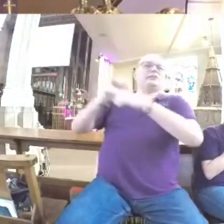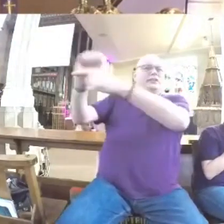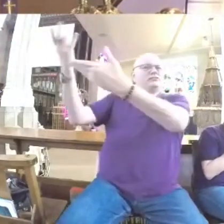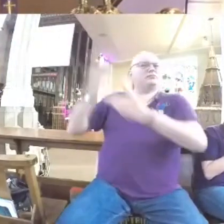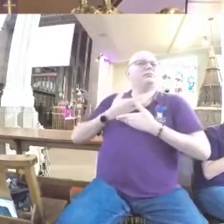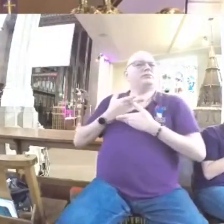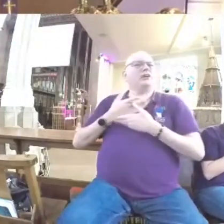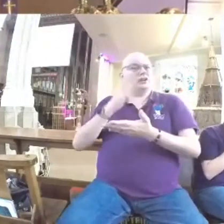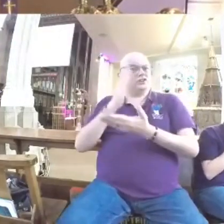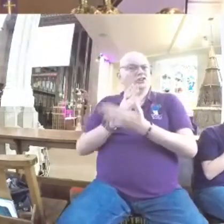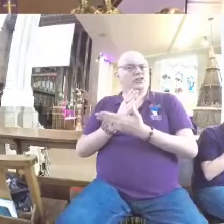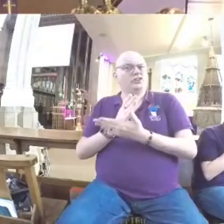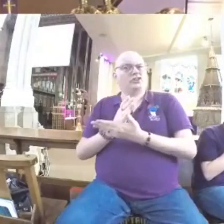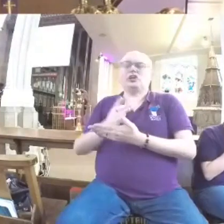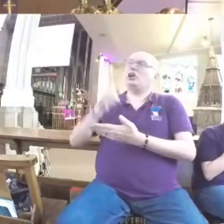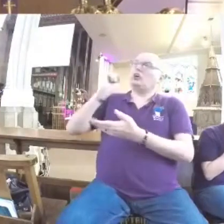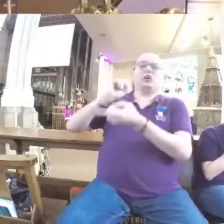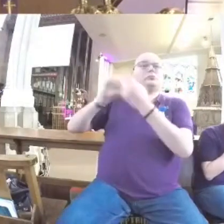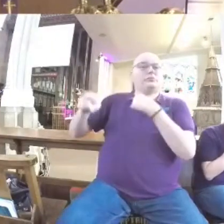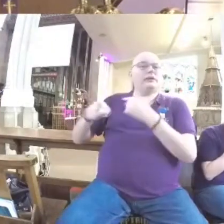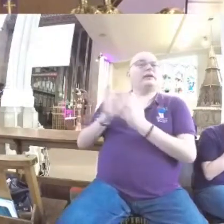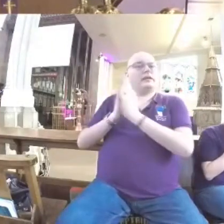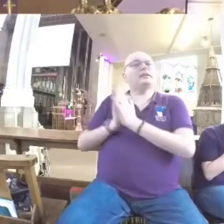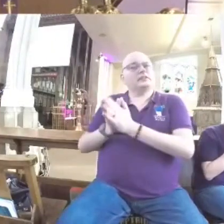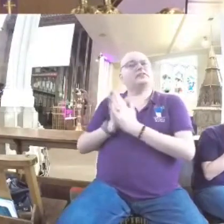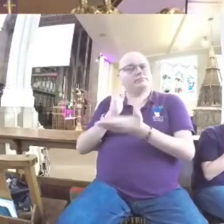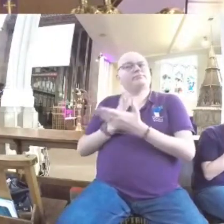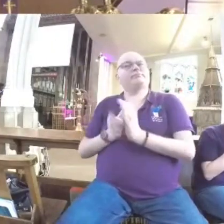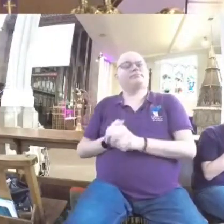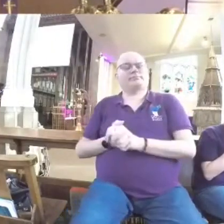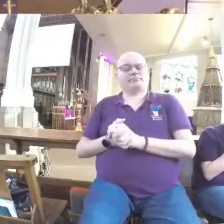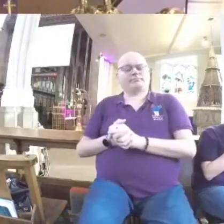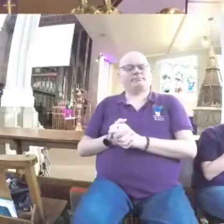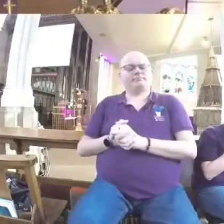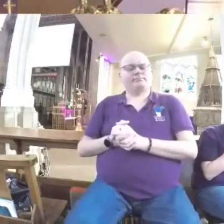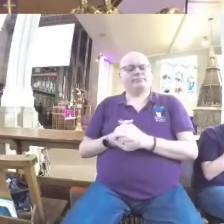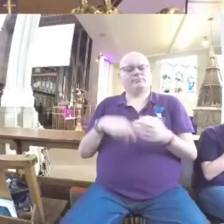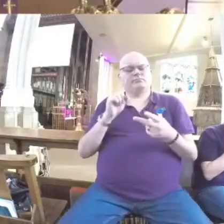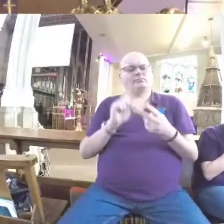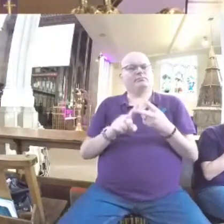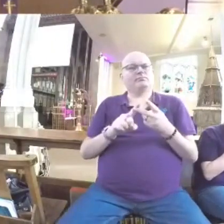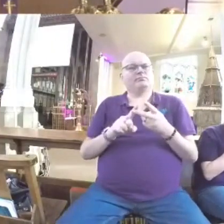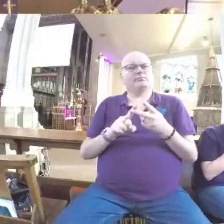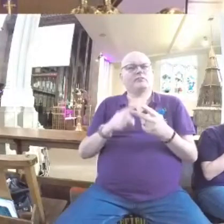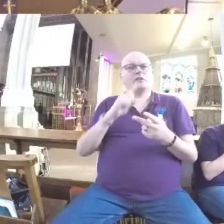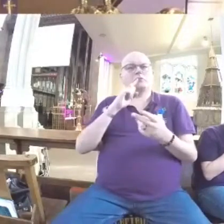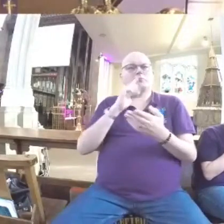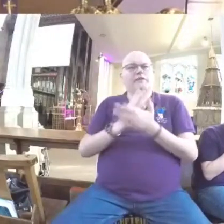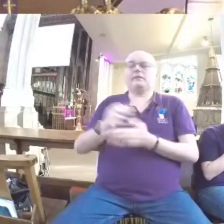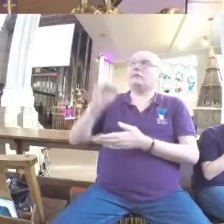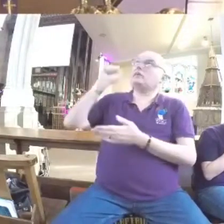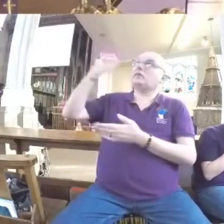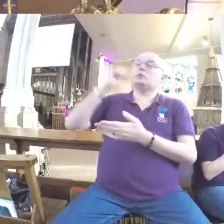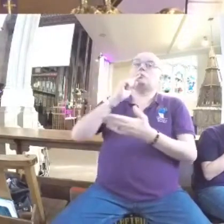And it's certainly true that God answers prayer. I'll move on to lesson number two. Believe in God's promises